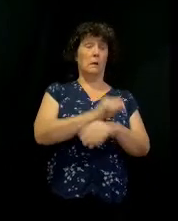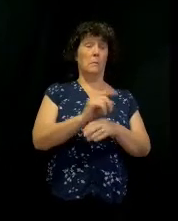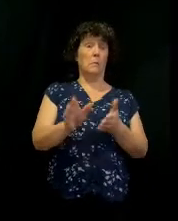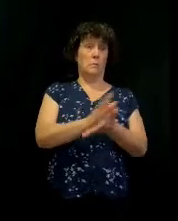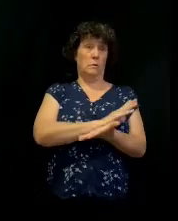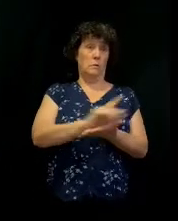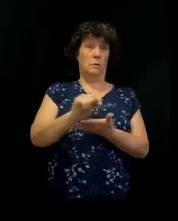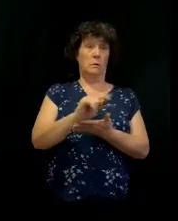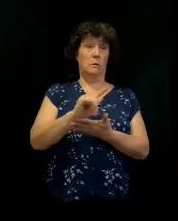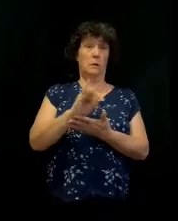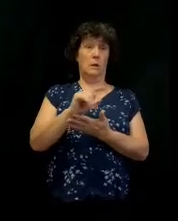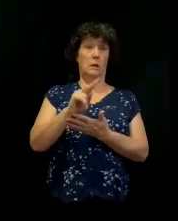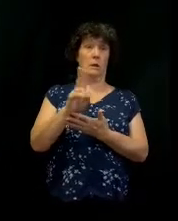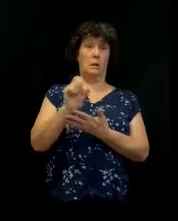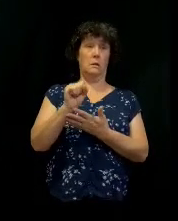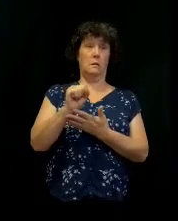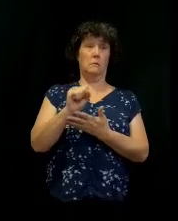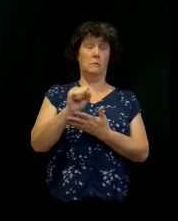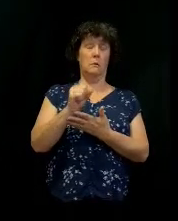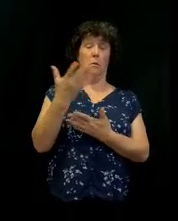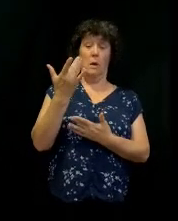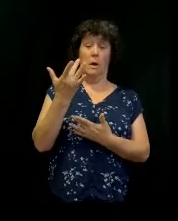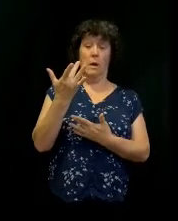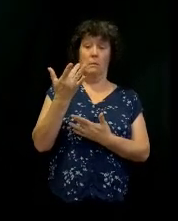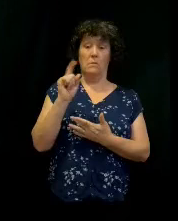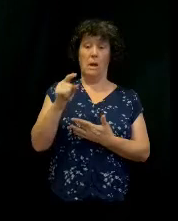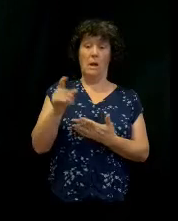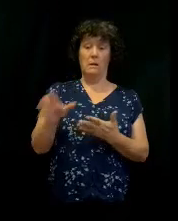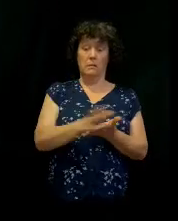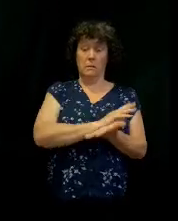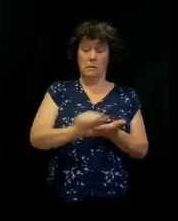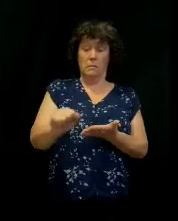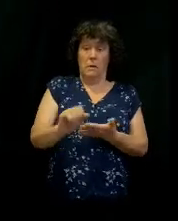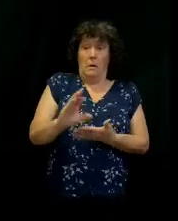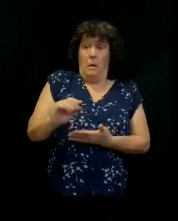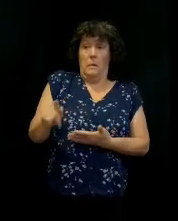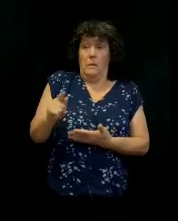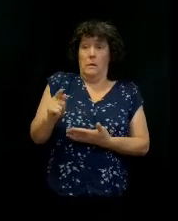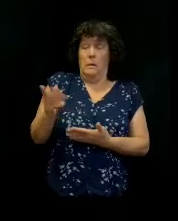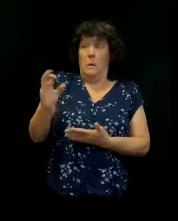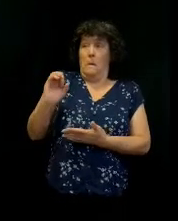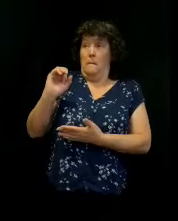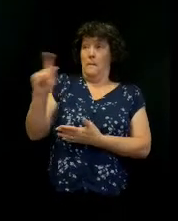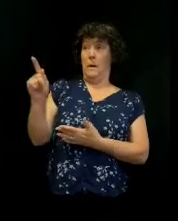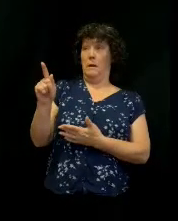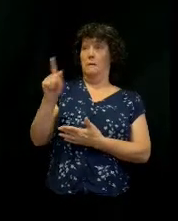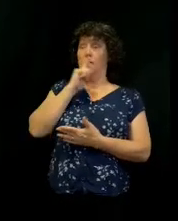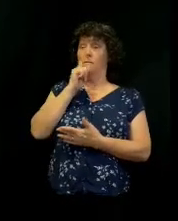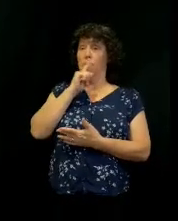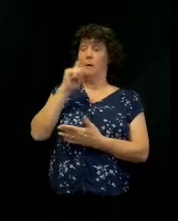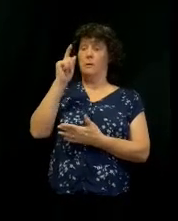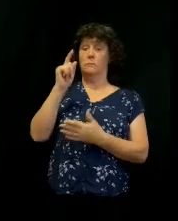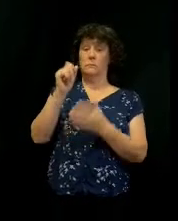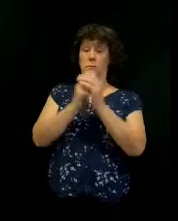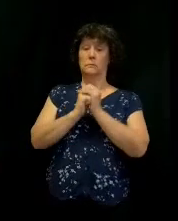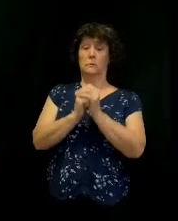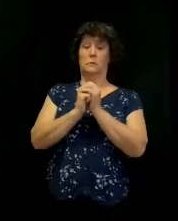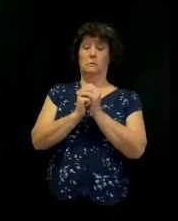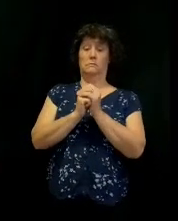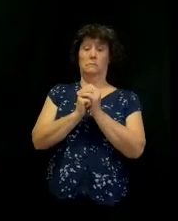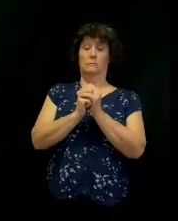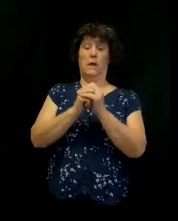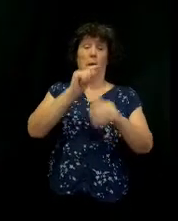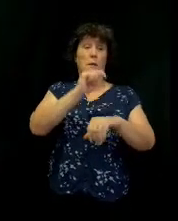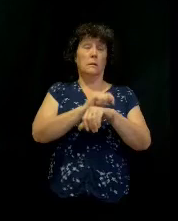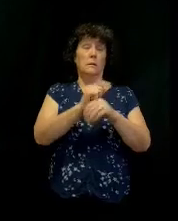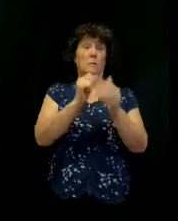It was the reason why, it because he had to get rid of the opportunity to even go back to that stuff. Because temple worship was still going on.